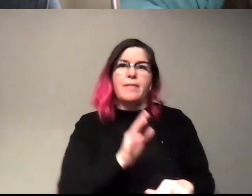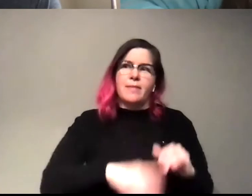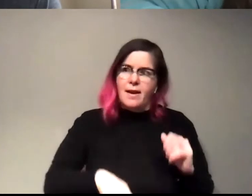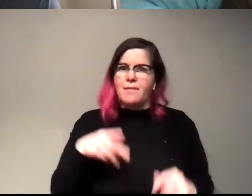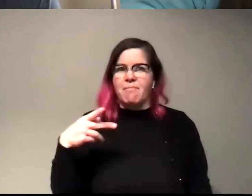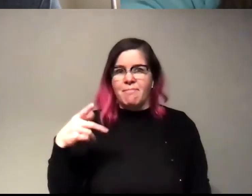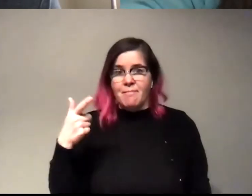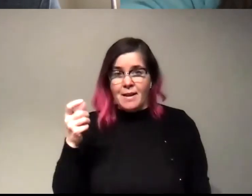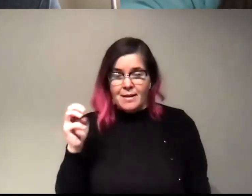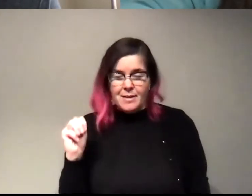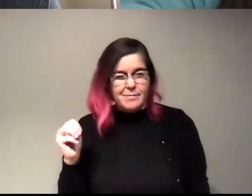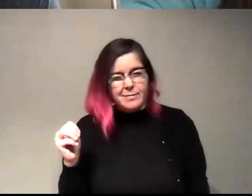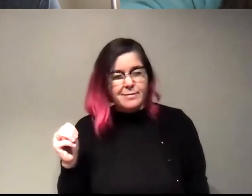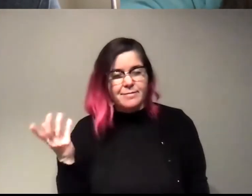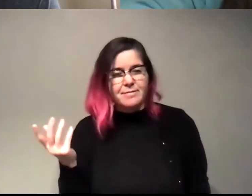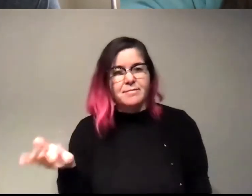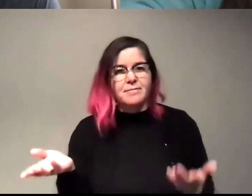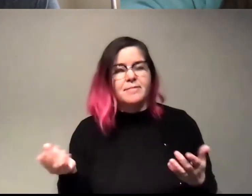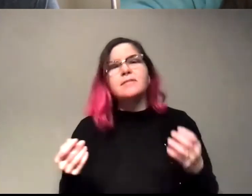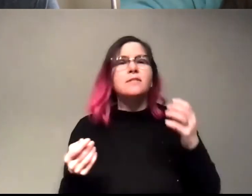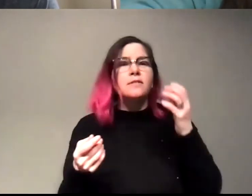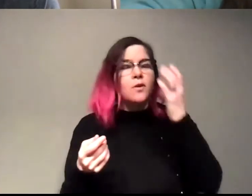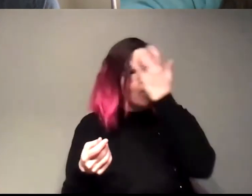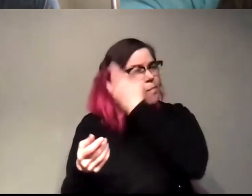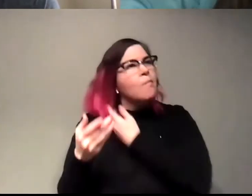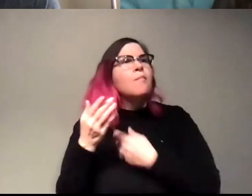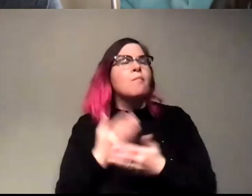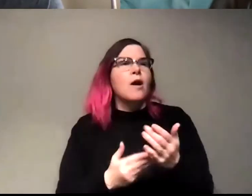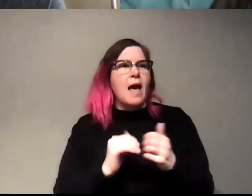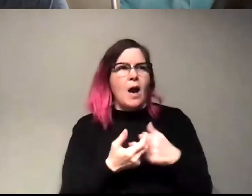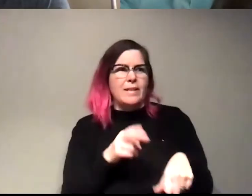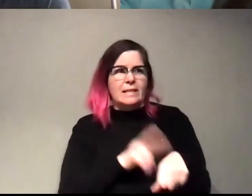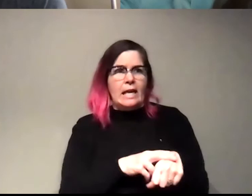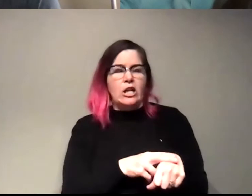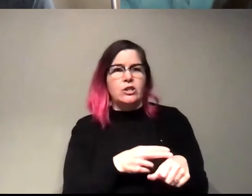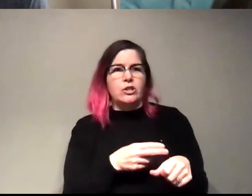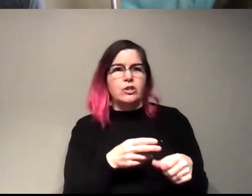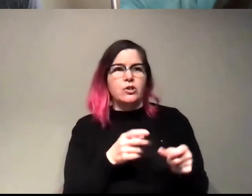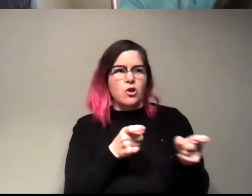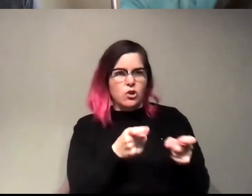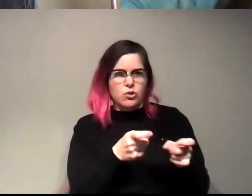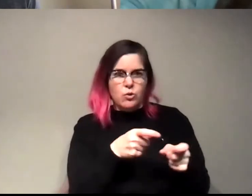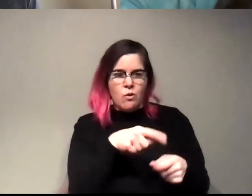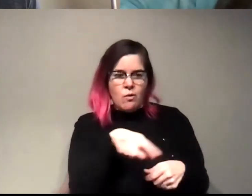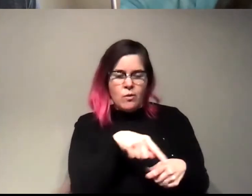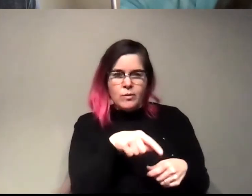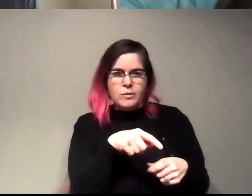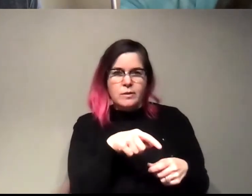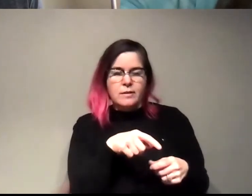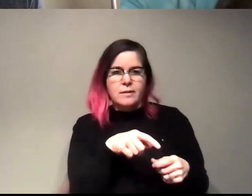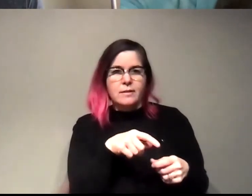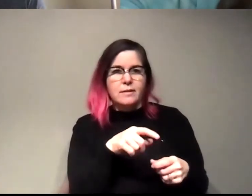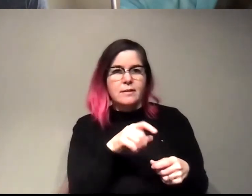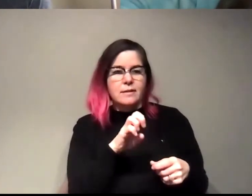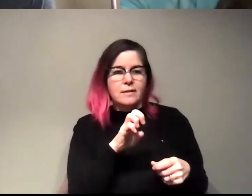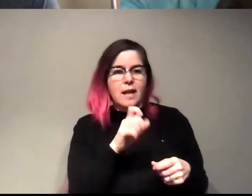platinum. Right. So like, part of it is like, how does nature control these, you know, these elements,